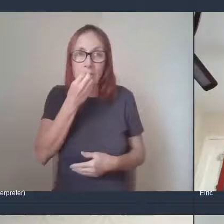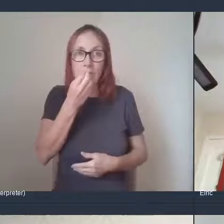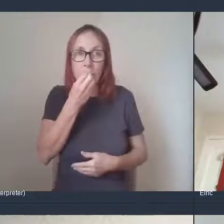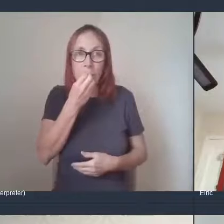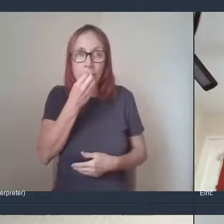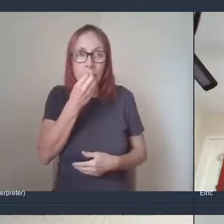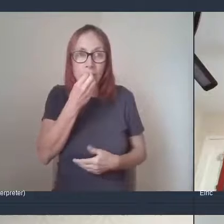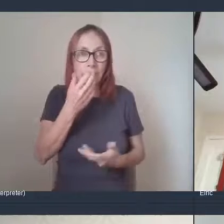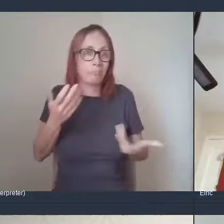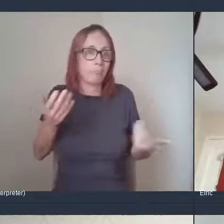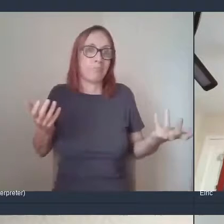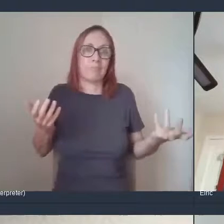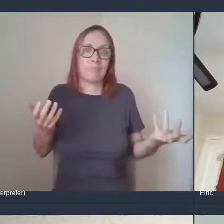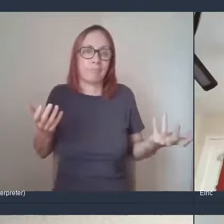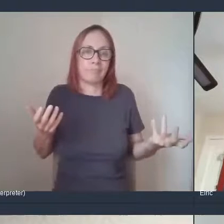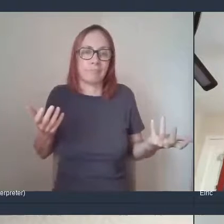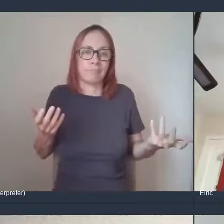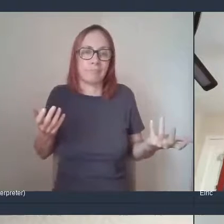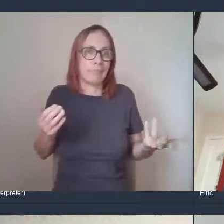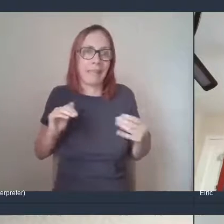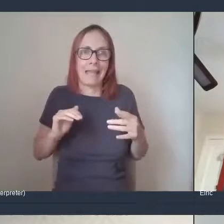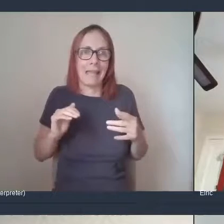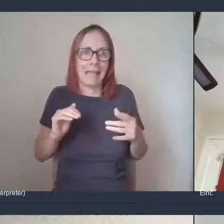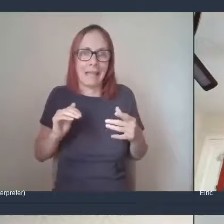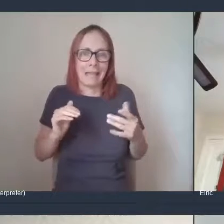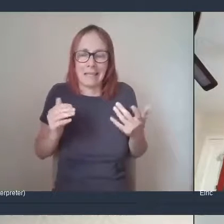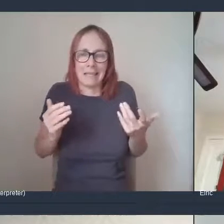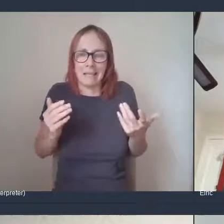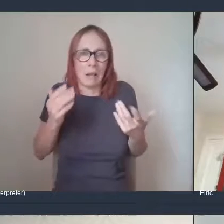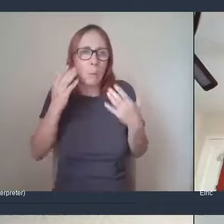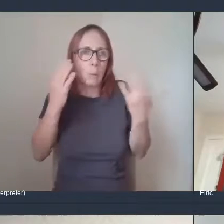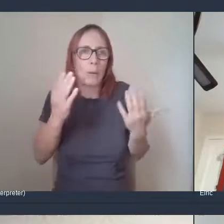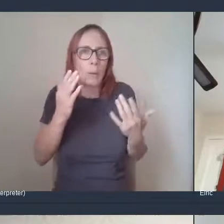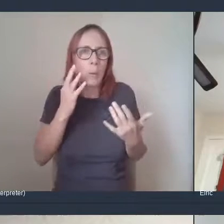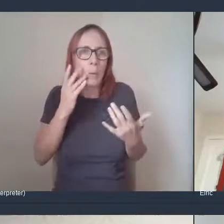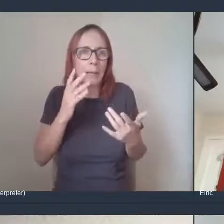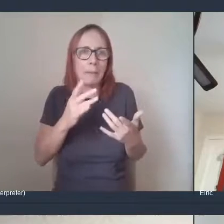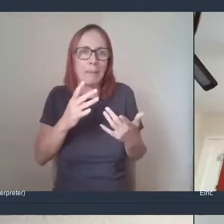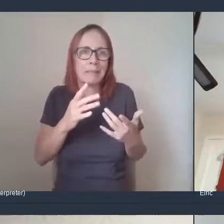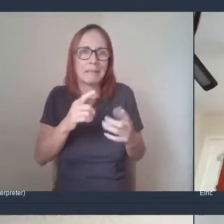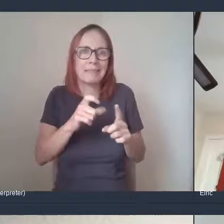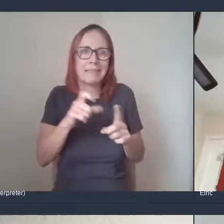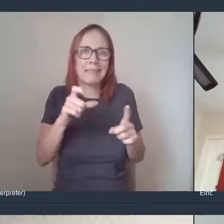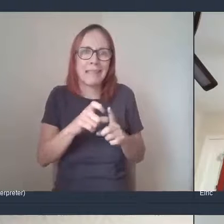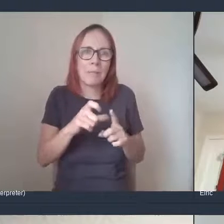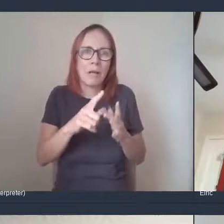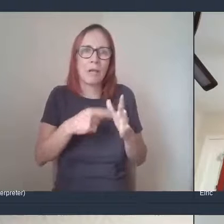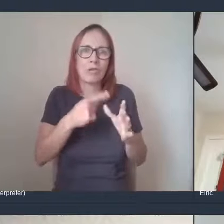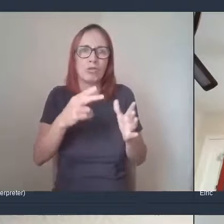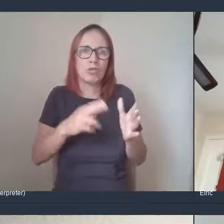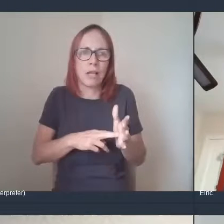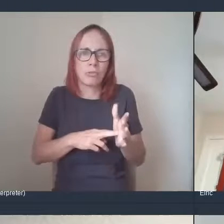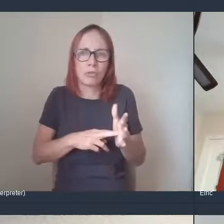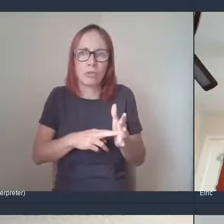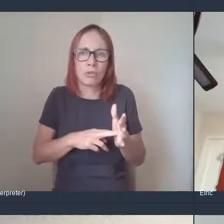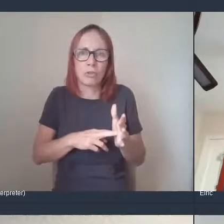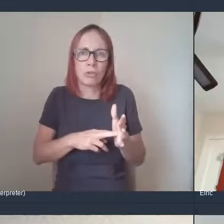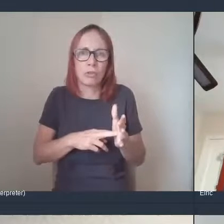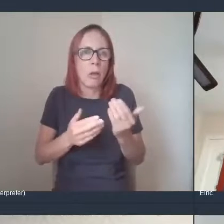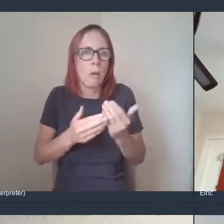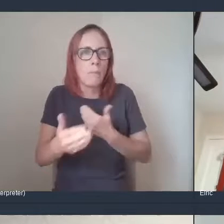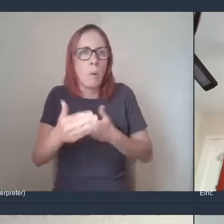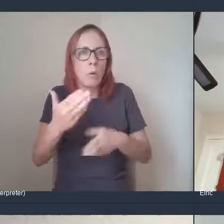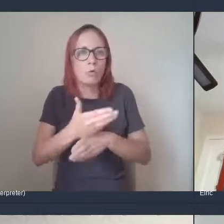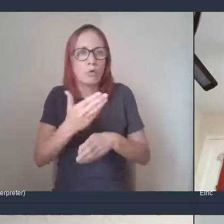you know, when we don't know, probably maybe December, January, after more job losses, et cetera.